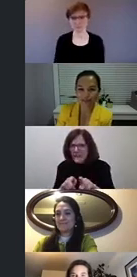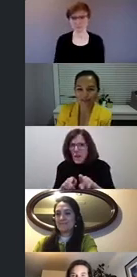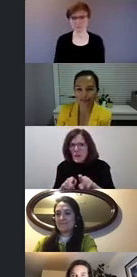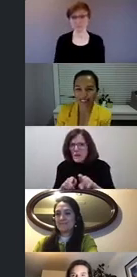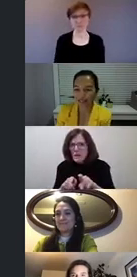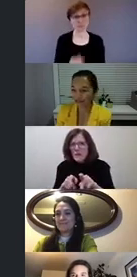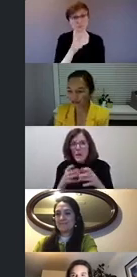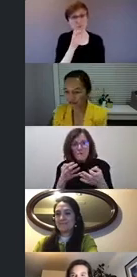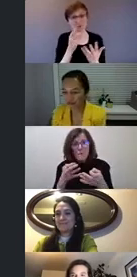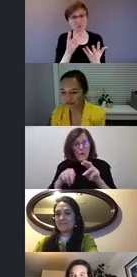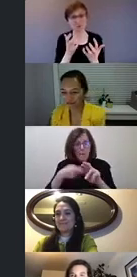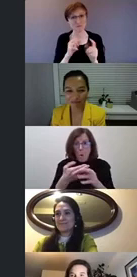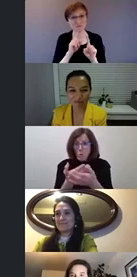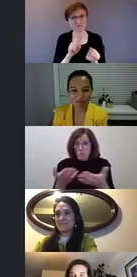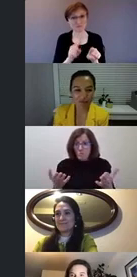this?